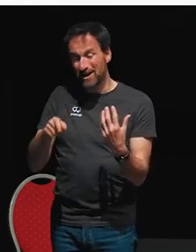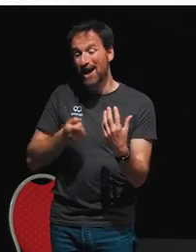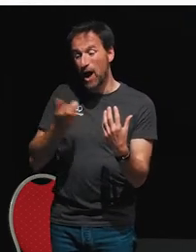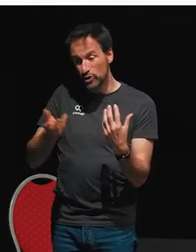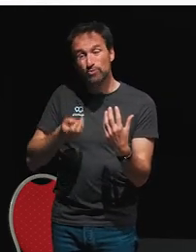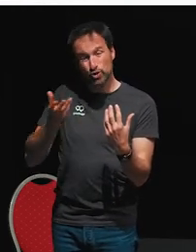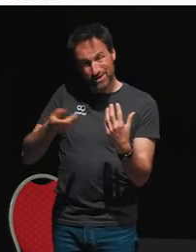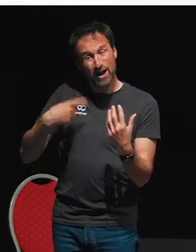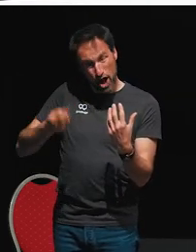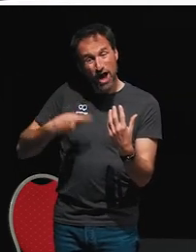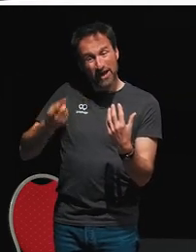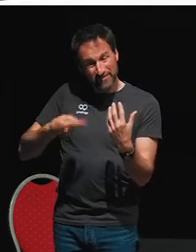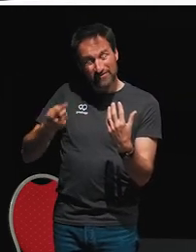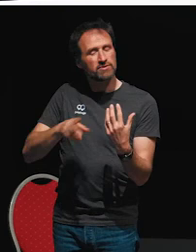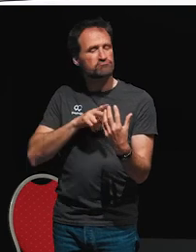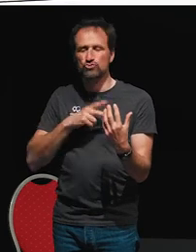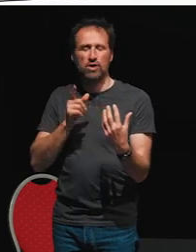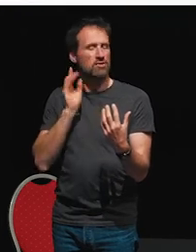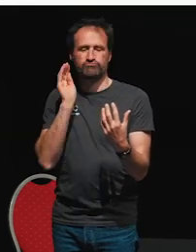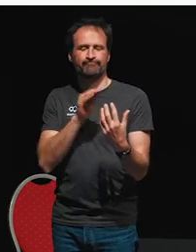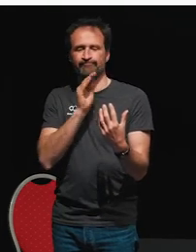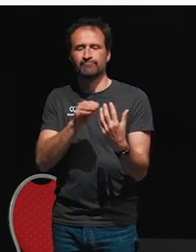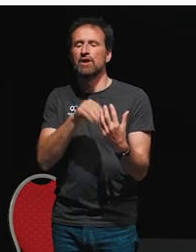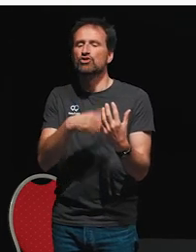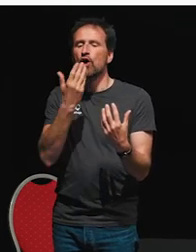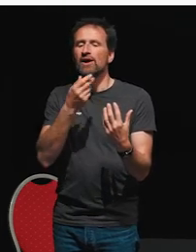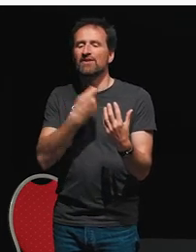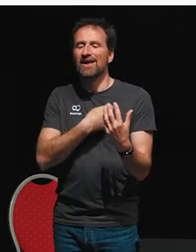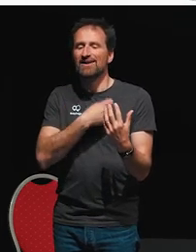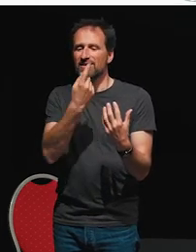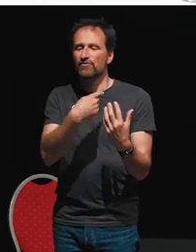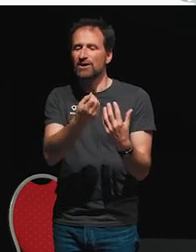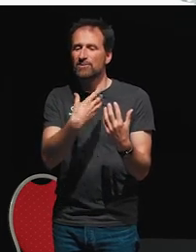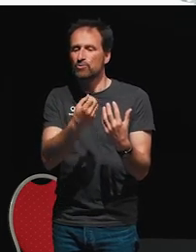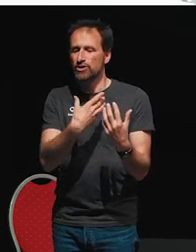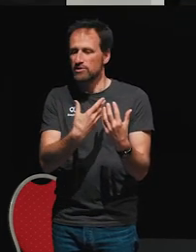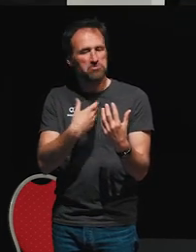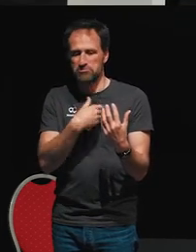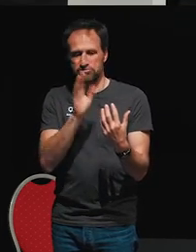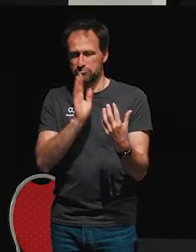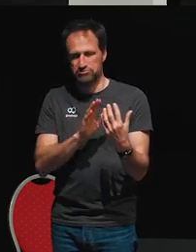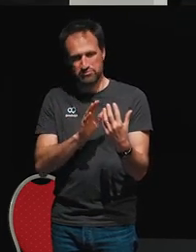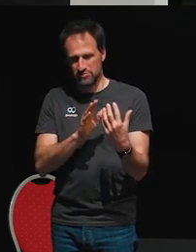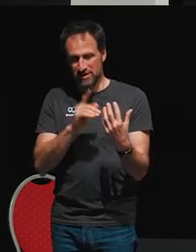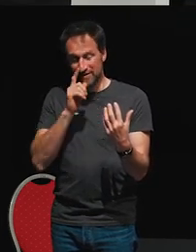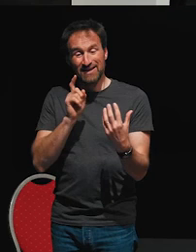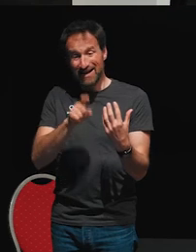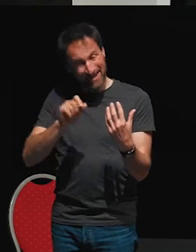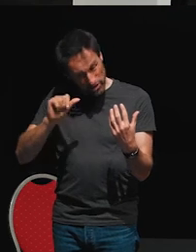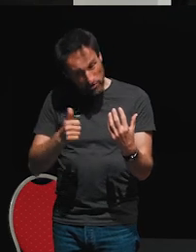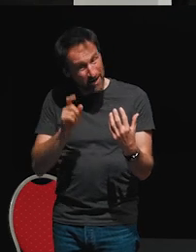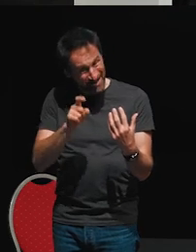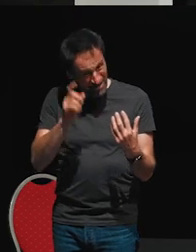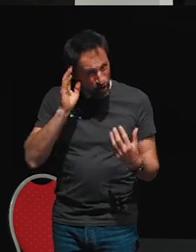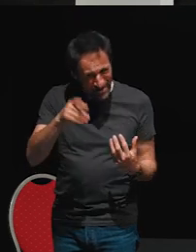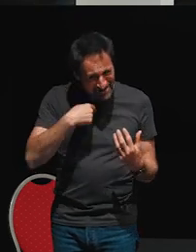ignore any new values on the input. So if I click it again, nothing is happening. don't know if you can. Can you hear me clicking?